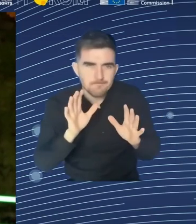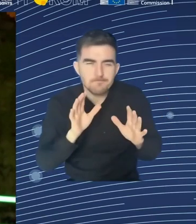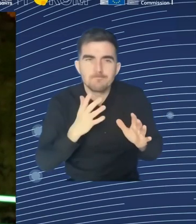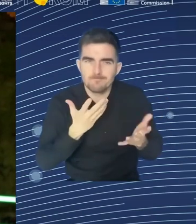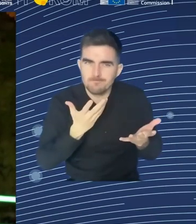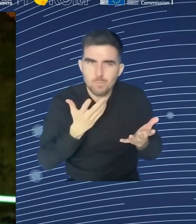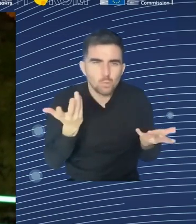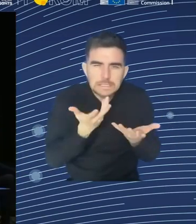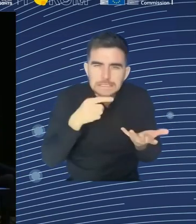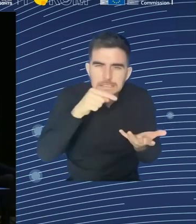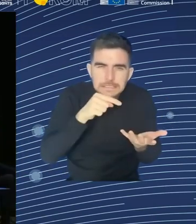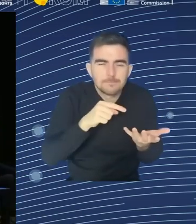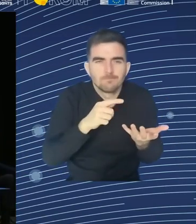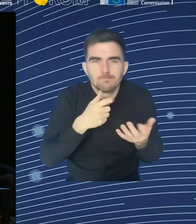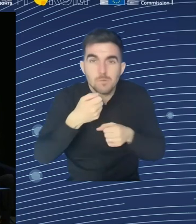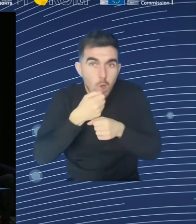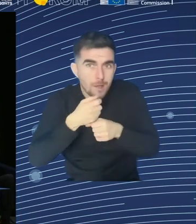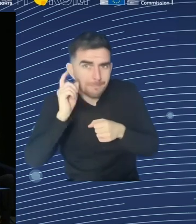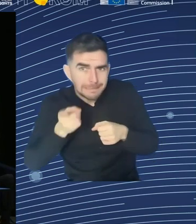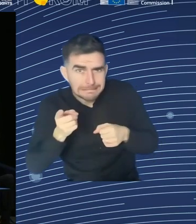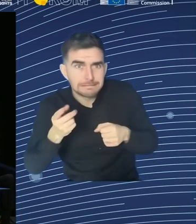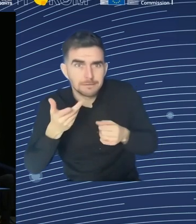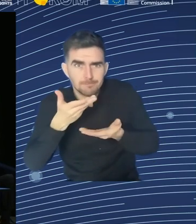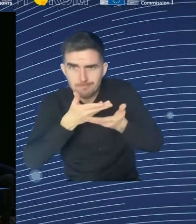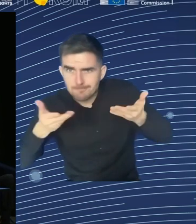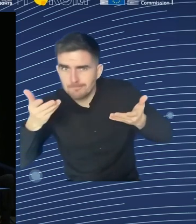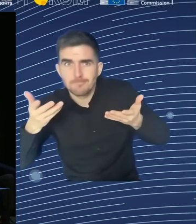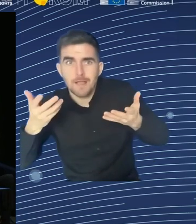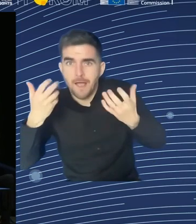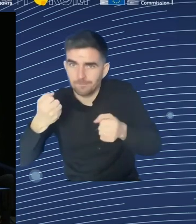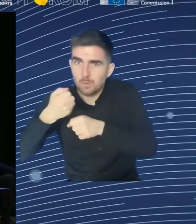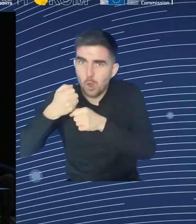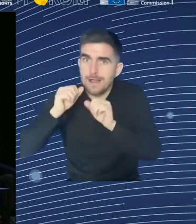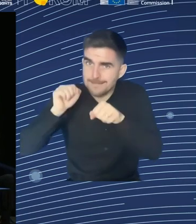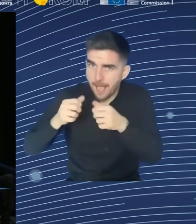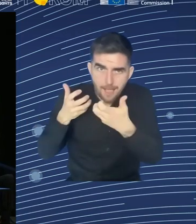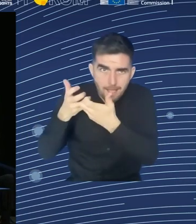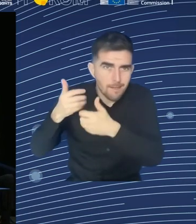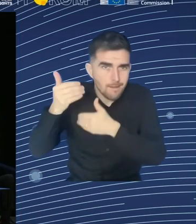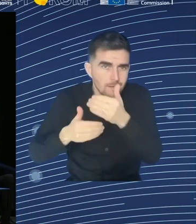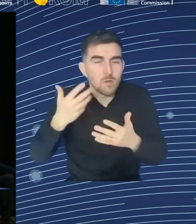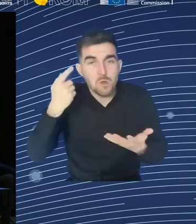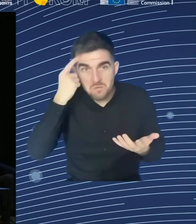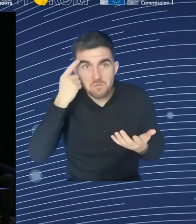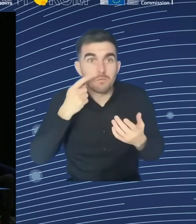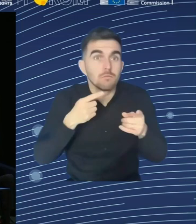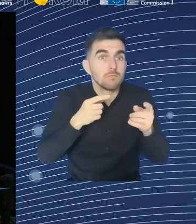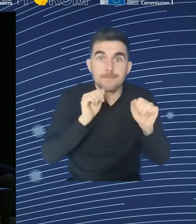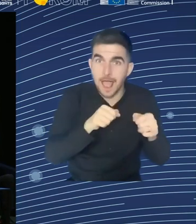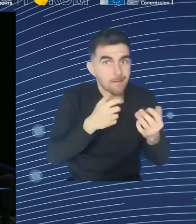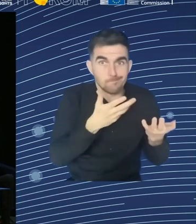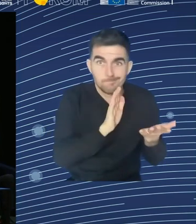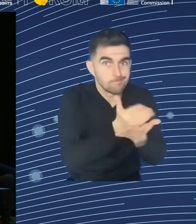on the lower-skilled side, there's a need. And what is really a big challenge is that they are less ready